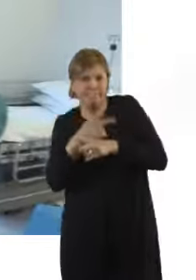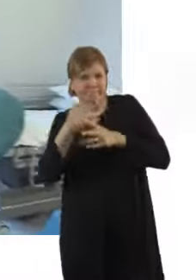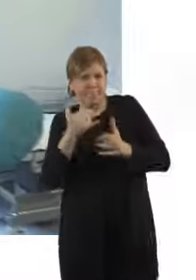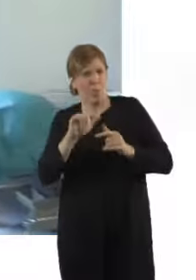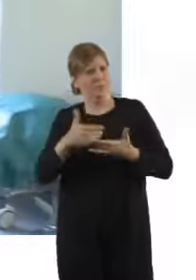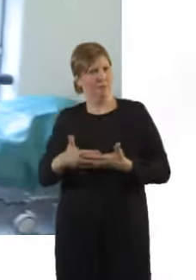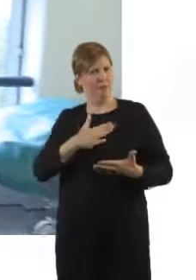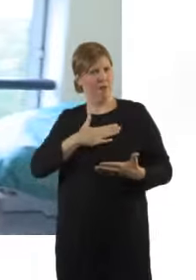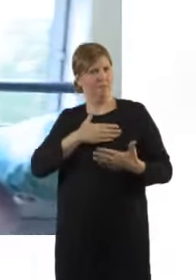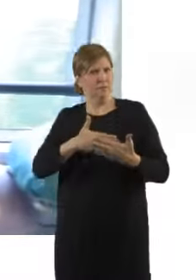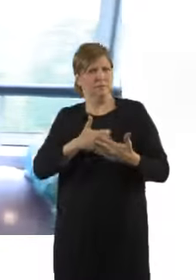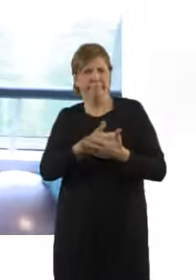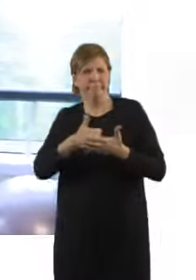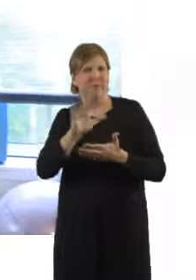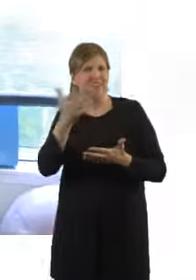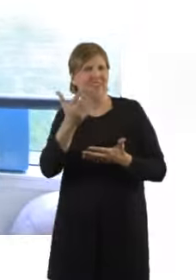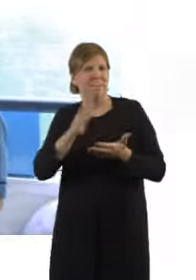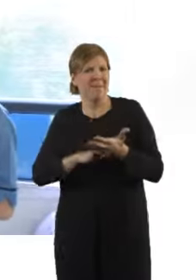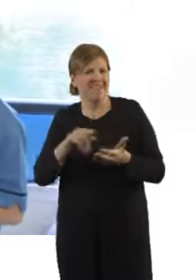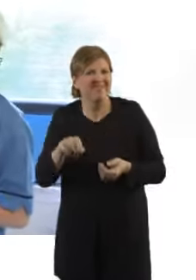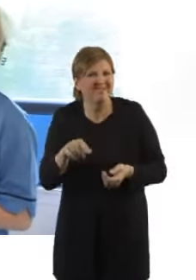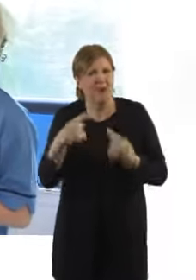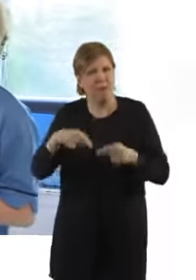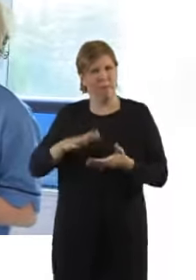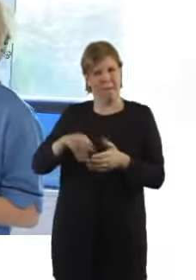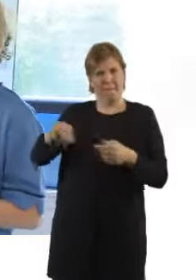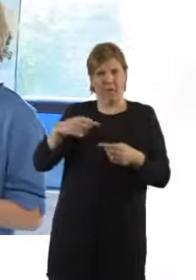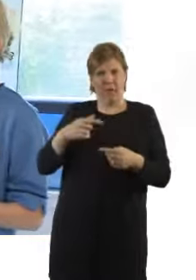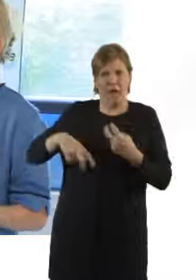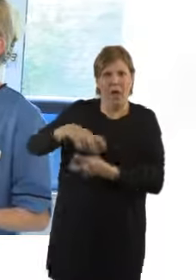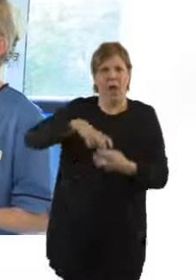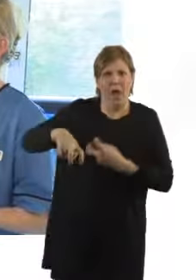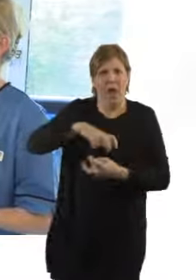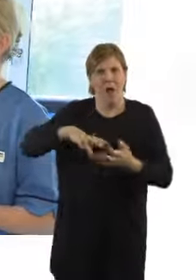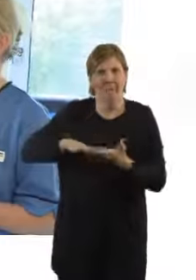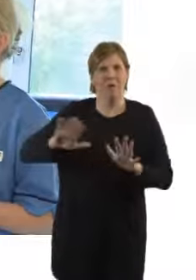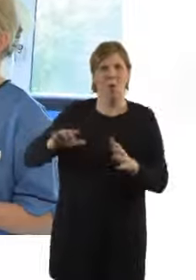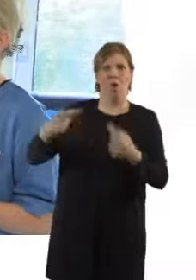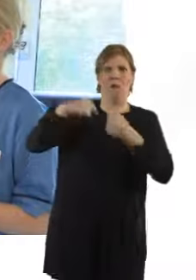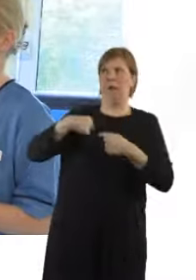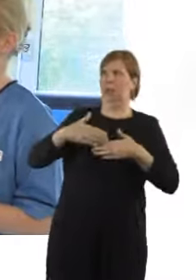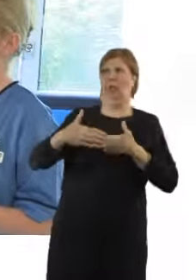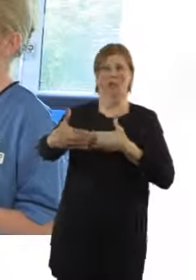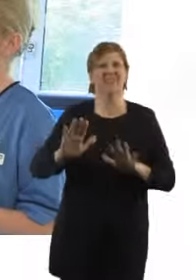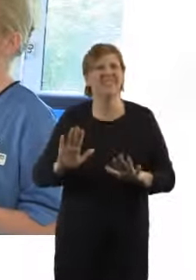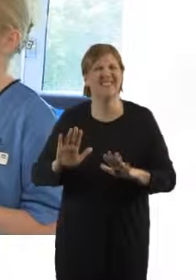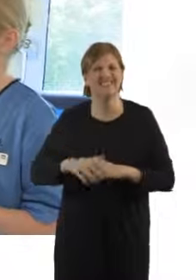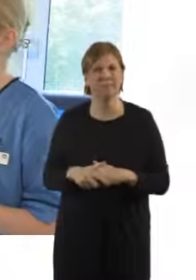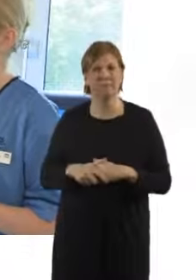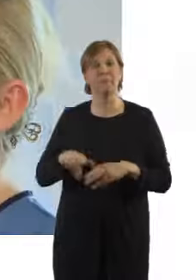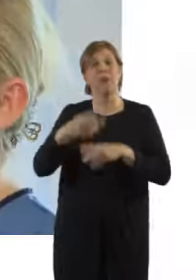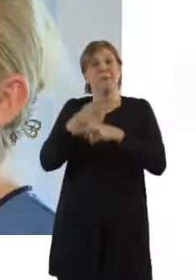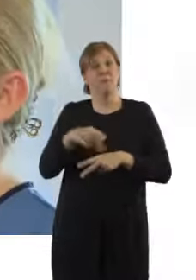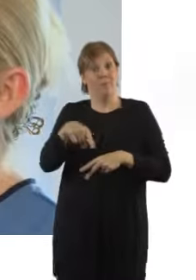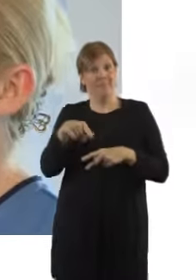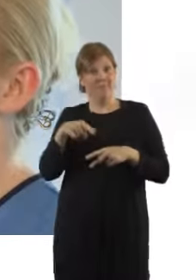In the CMU, we monitor the baby's heartbeat every 15 minutes, which allows mum to be mobile as she is not attached to a monitor for the length of her labour.